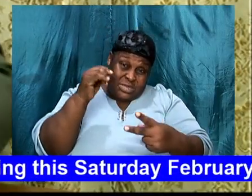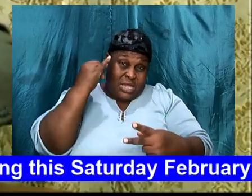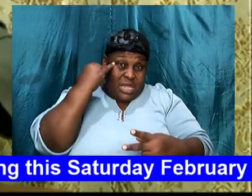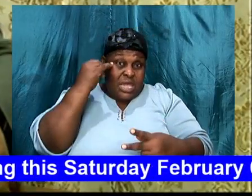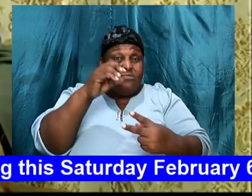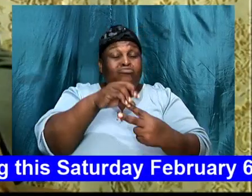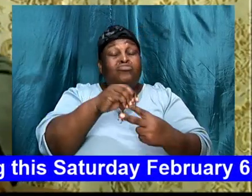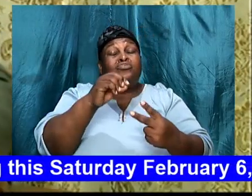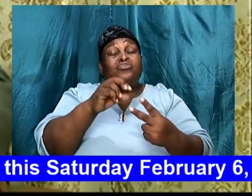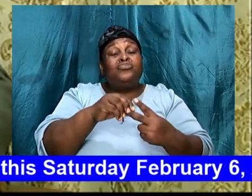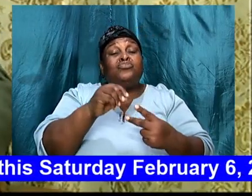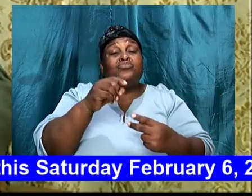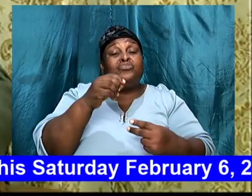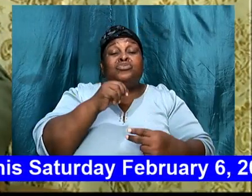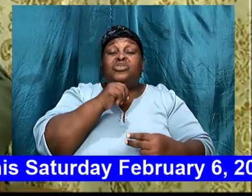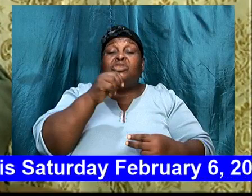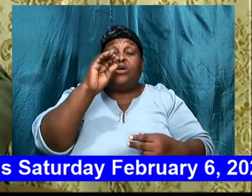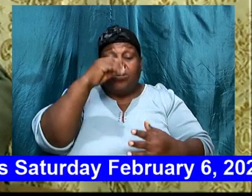choose, is ours,